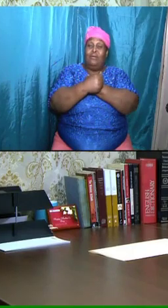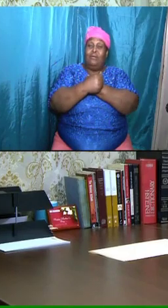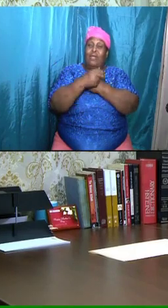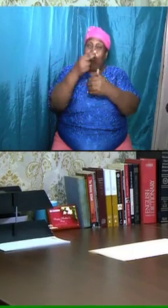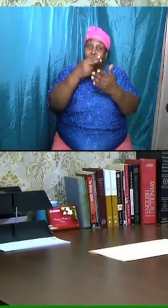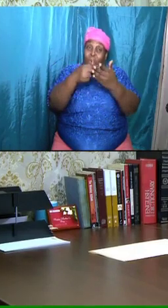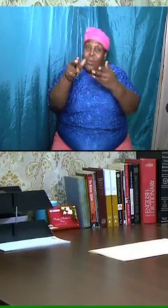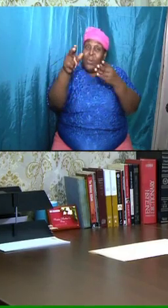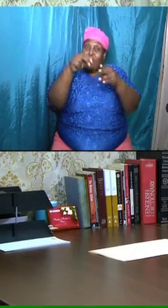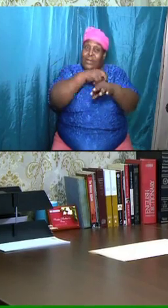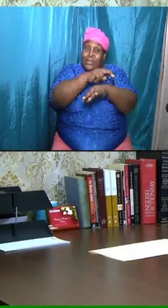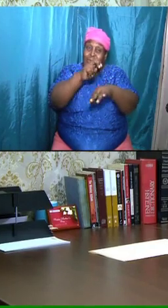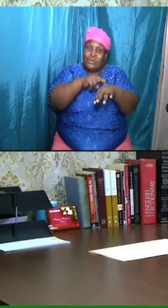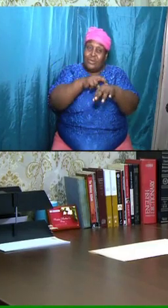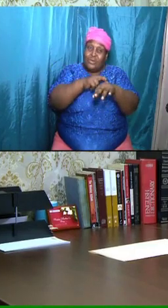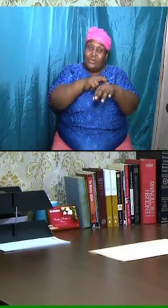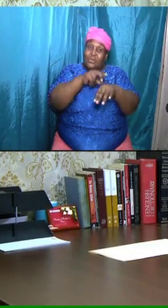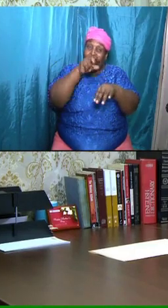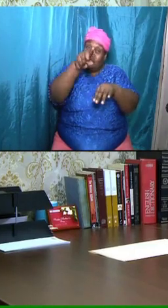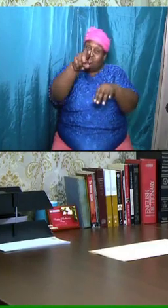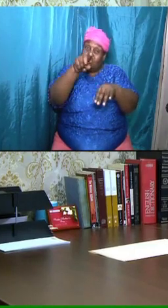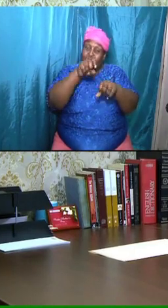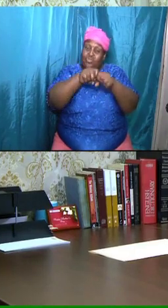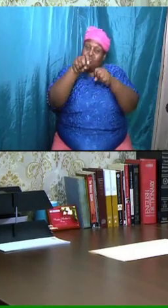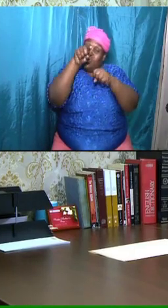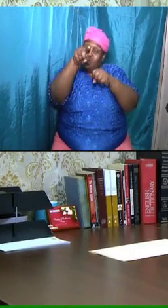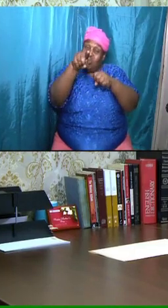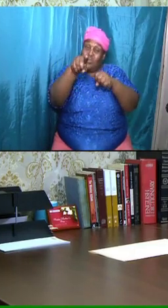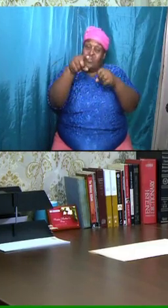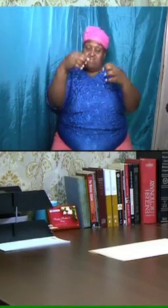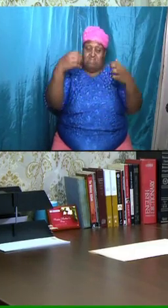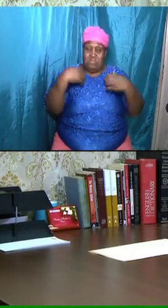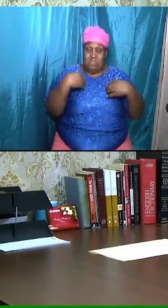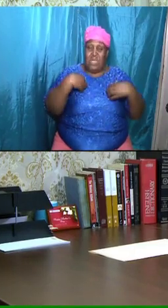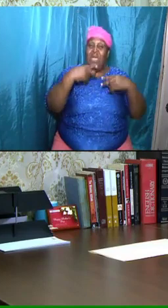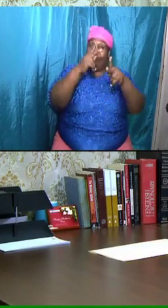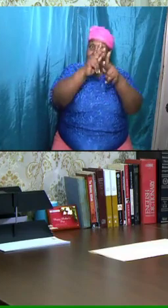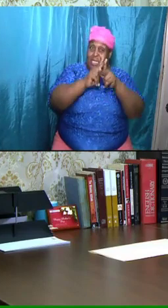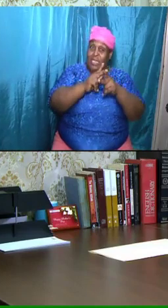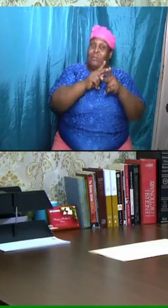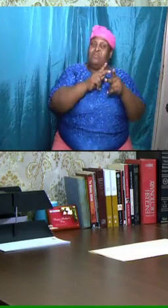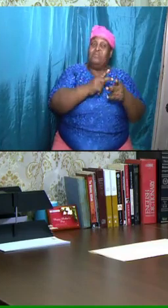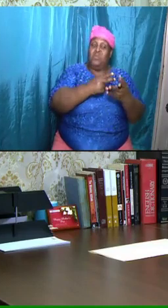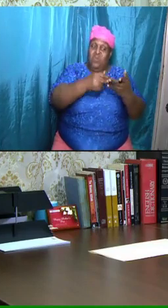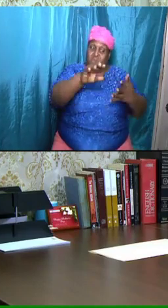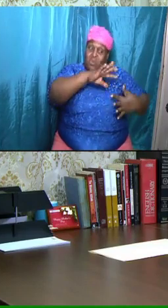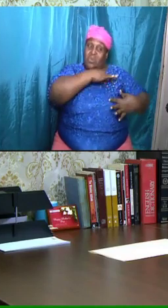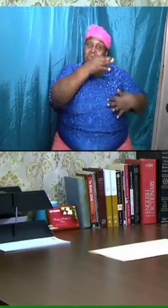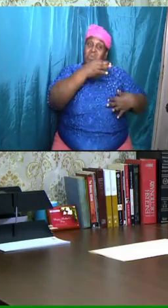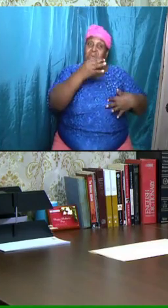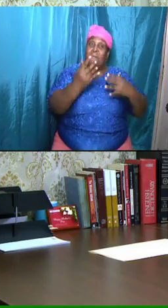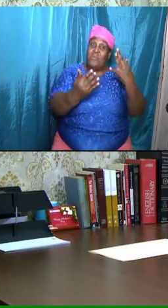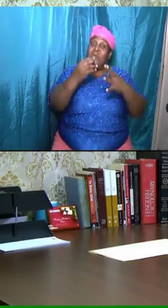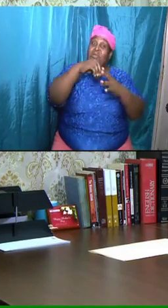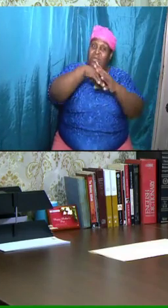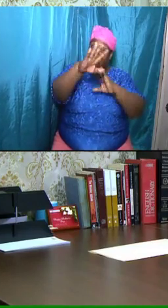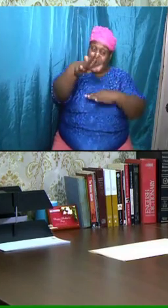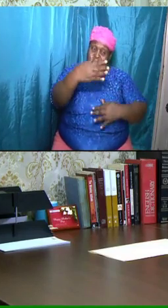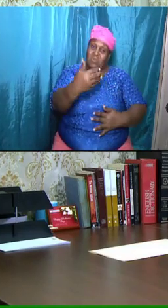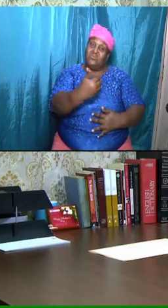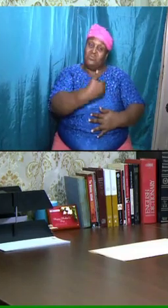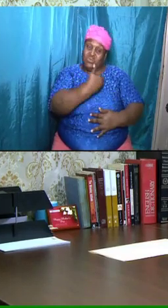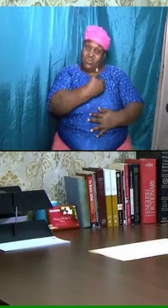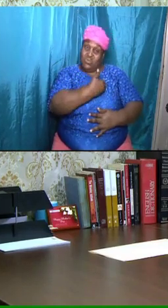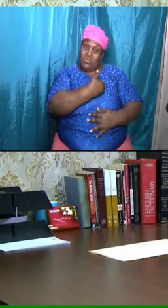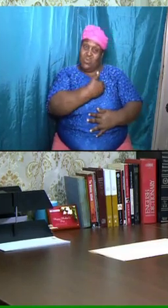heart that which you have. Because we are into a very personal body. Personal